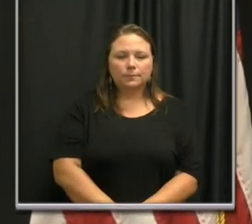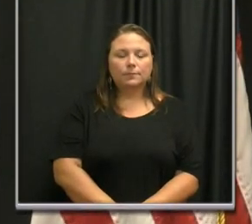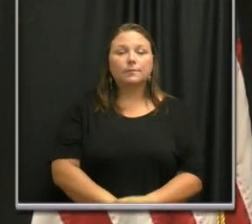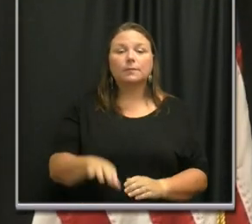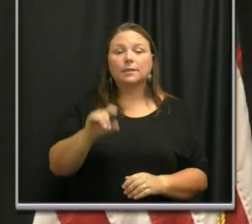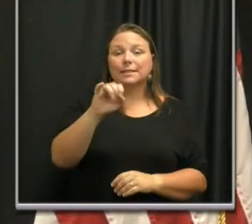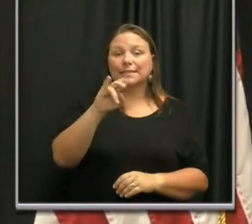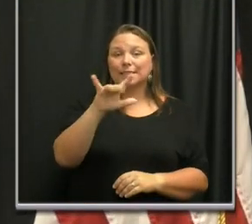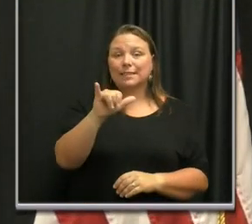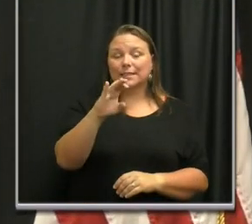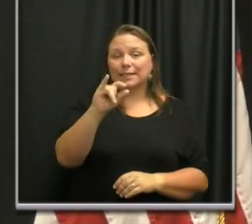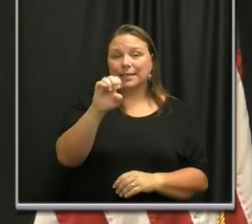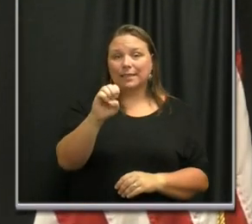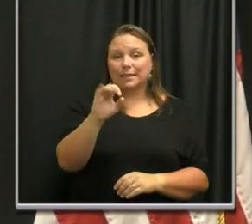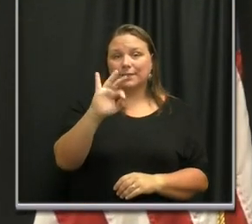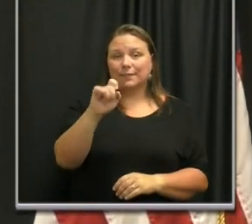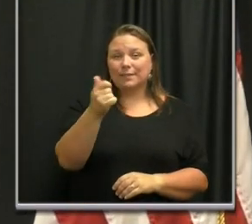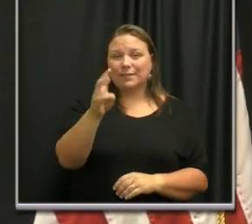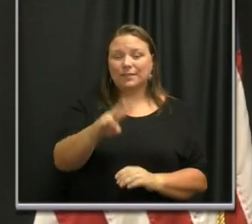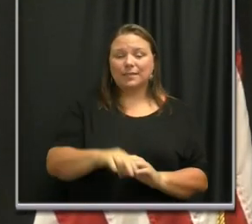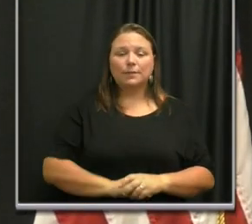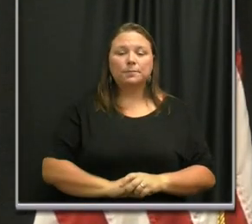Stacey Case at Fox 17. Stacey.